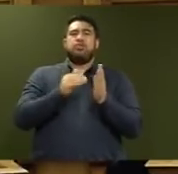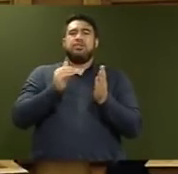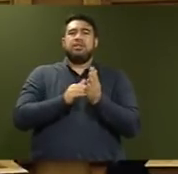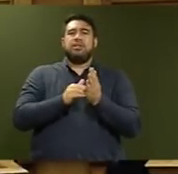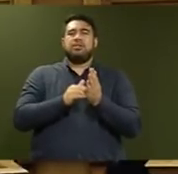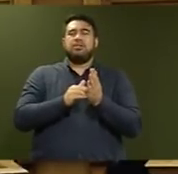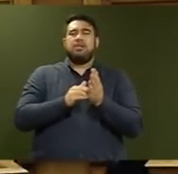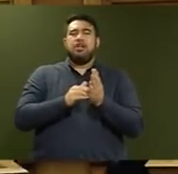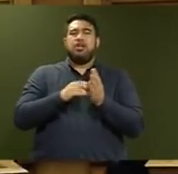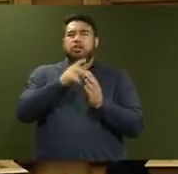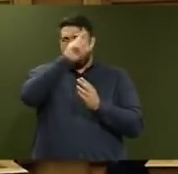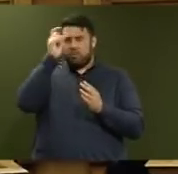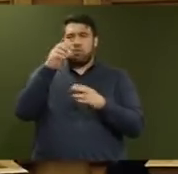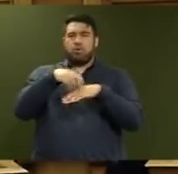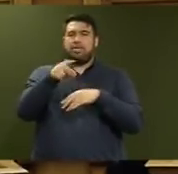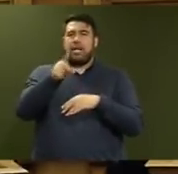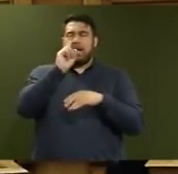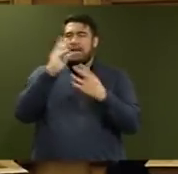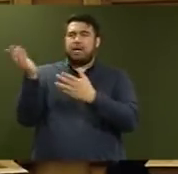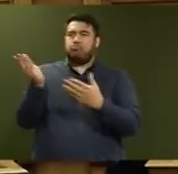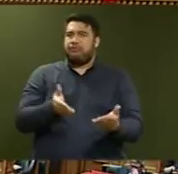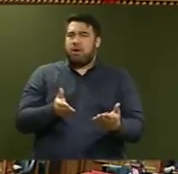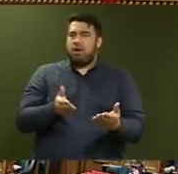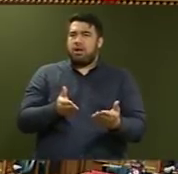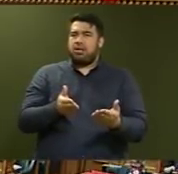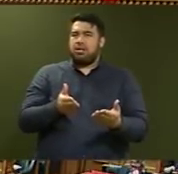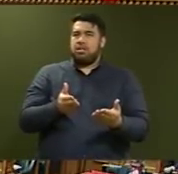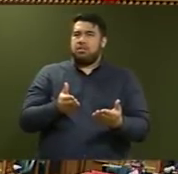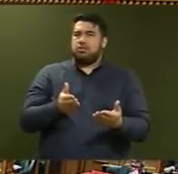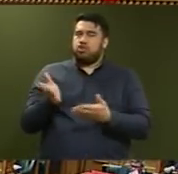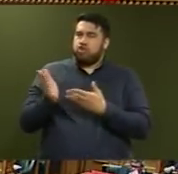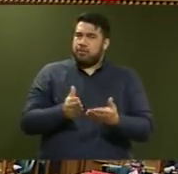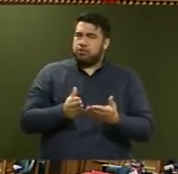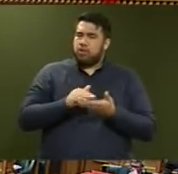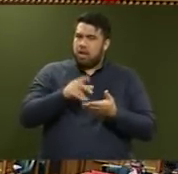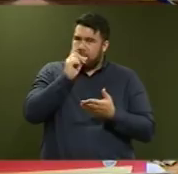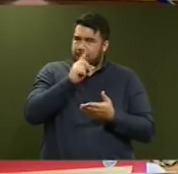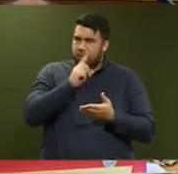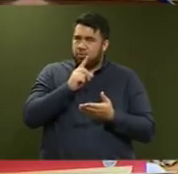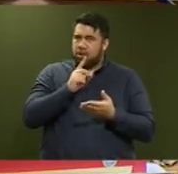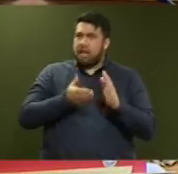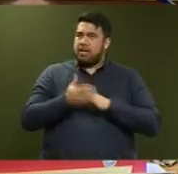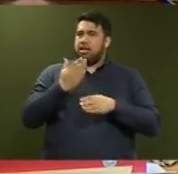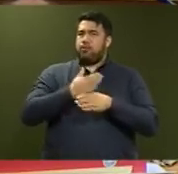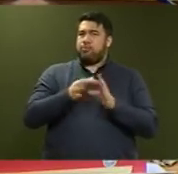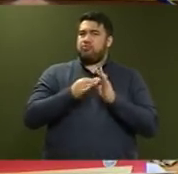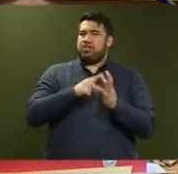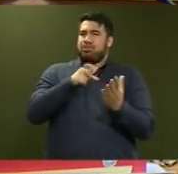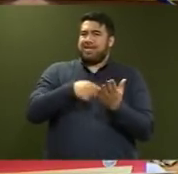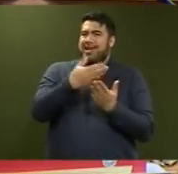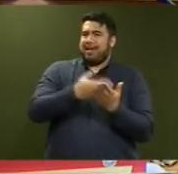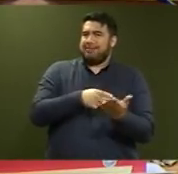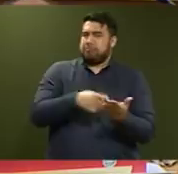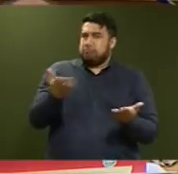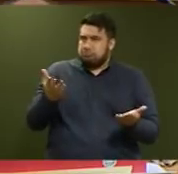all life-preserving services as required by the Employment Relations Act? Mr Speaker, I contacted the Minister of Defence in